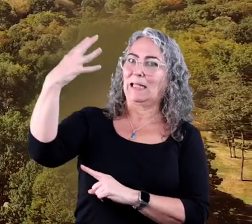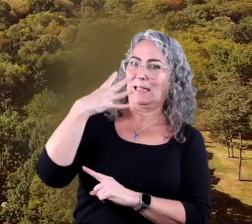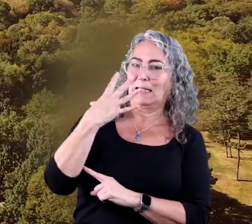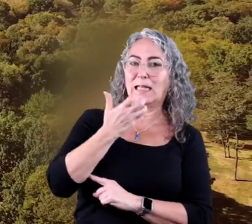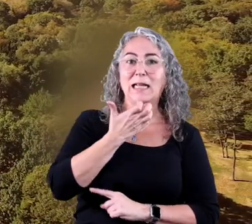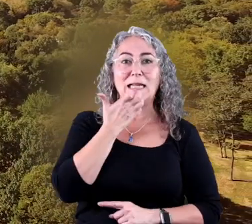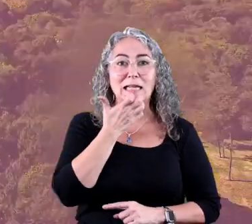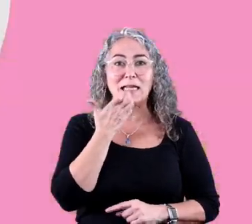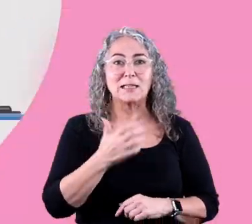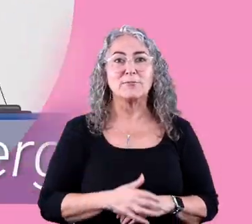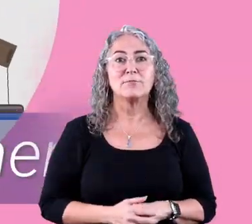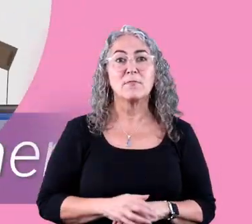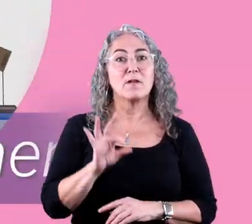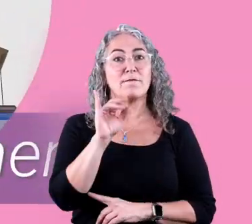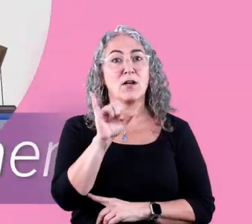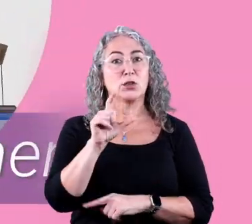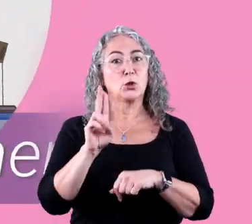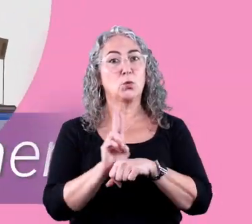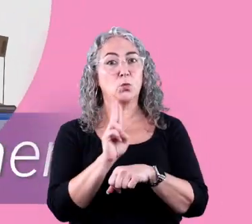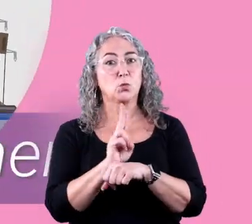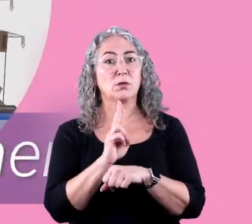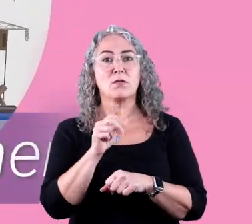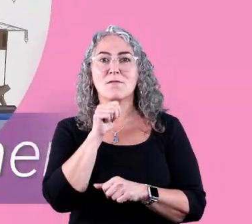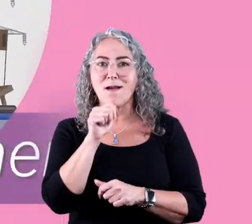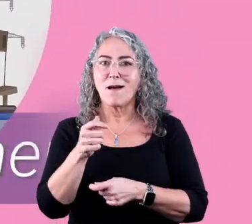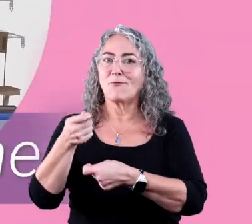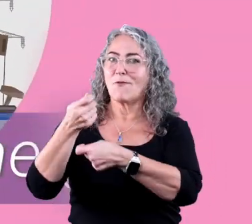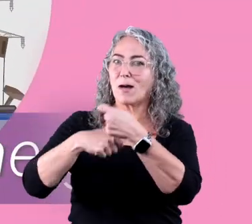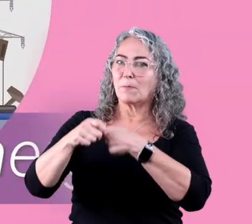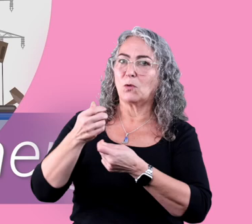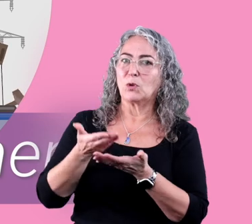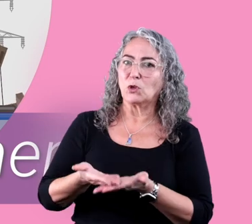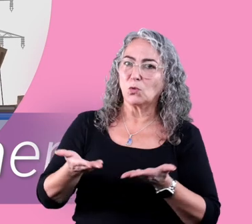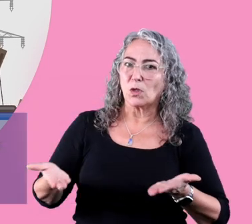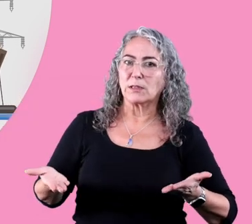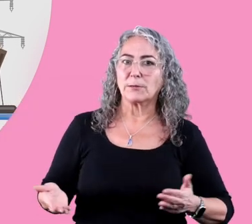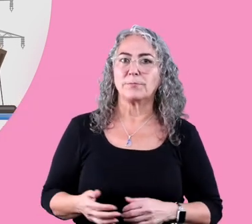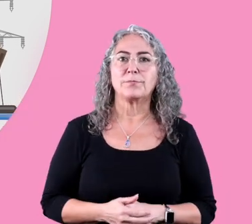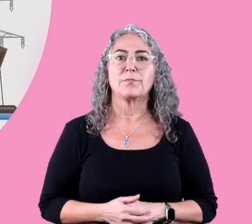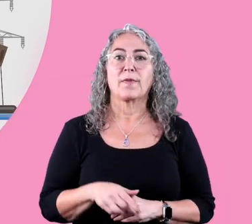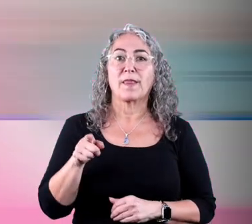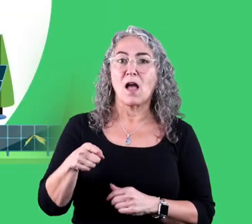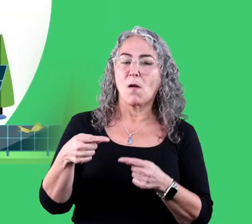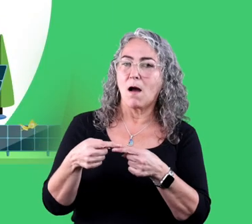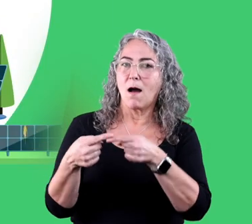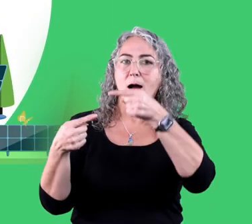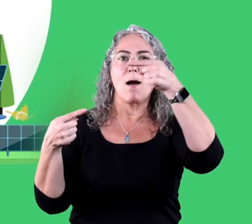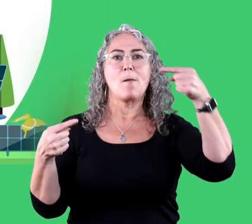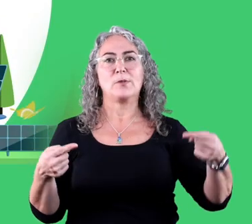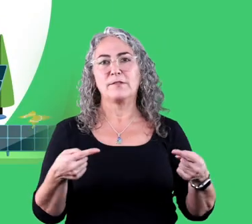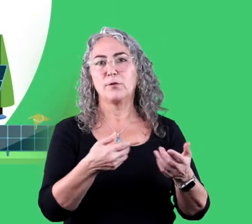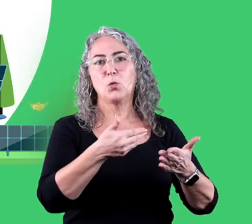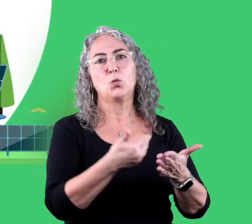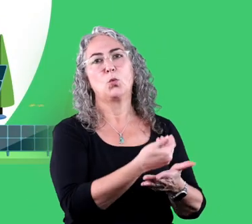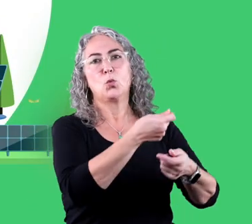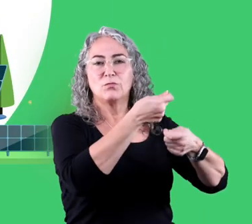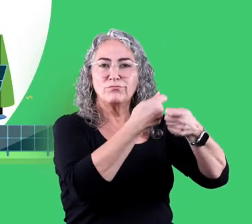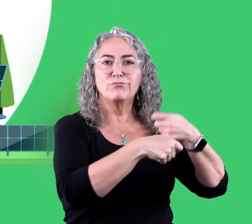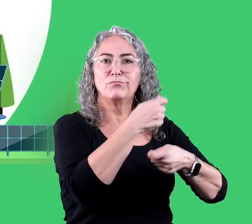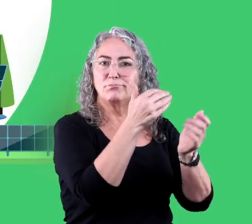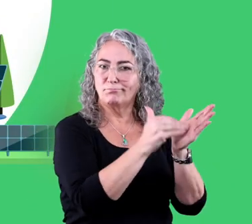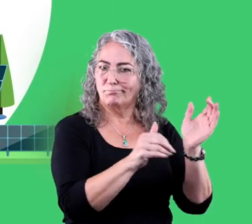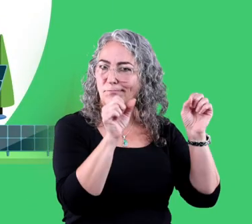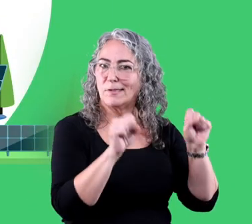and light. Fossil fuels are referred to as non-renewable energy sources. They are the opposite of renewable